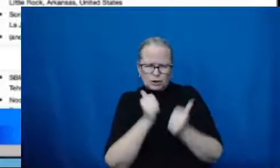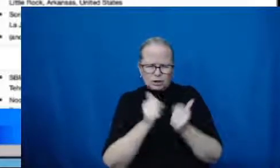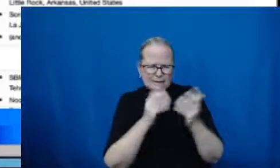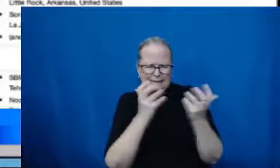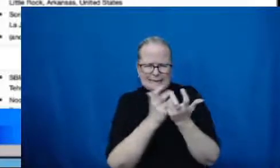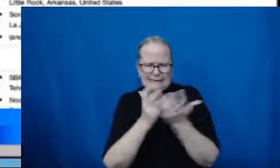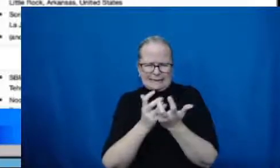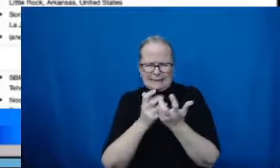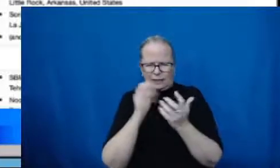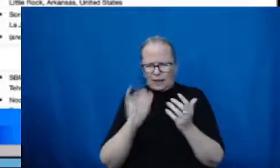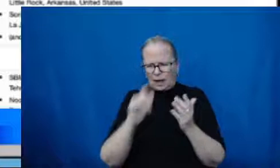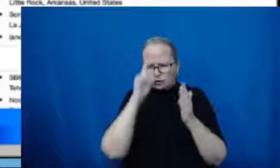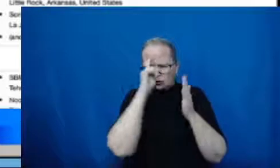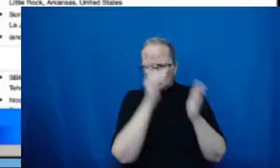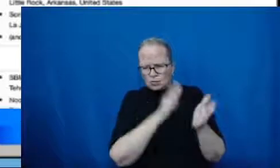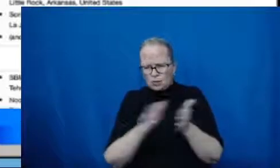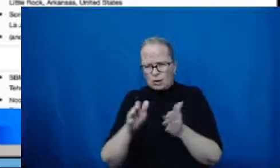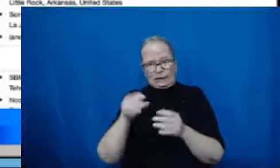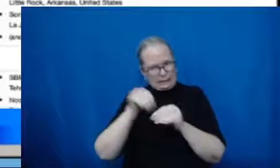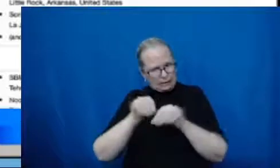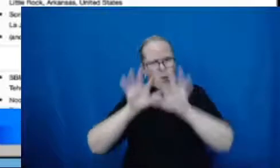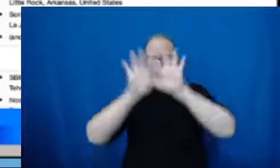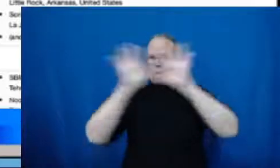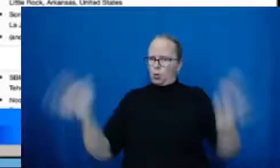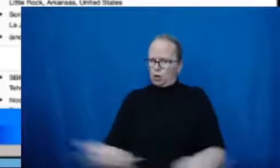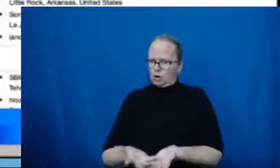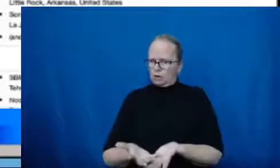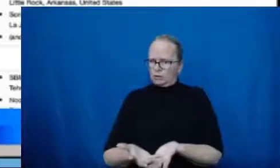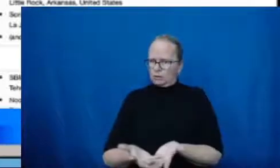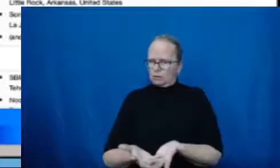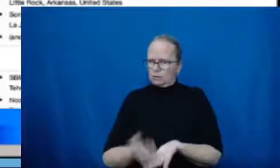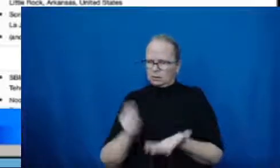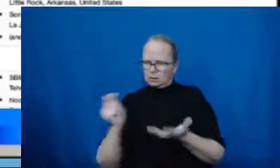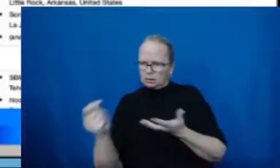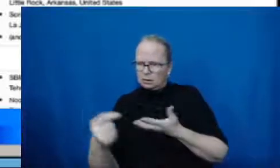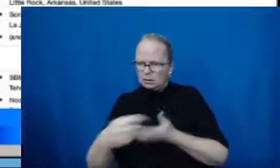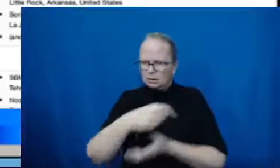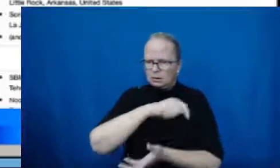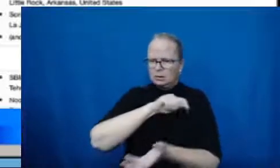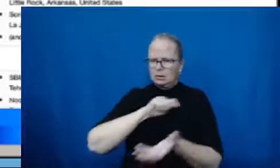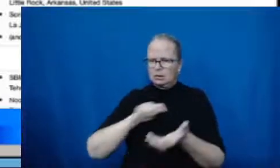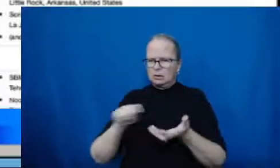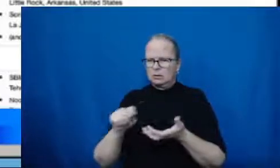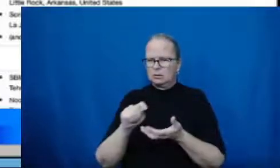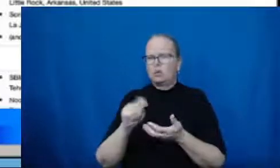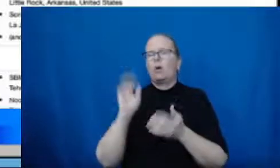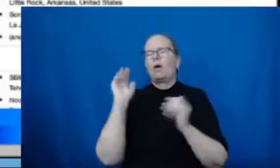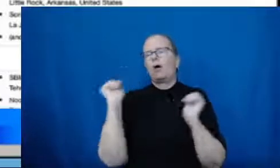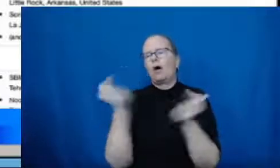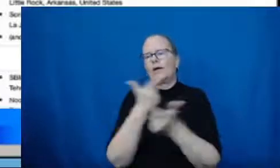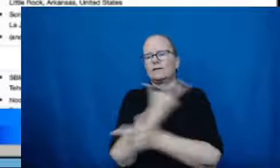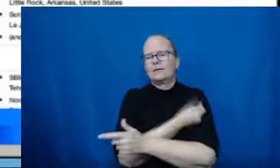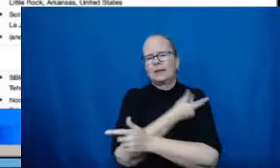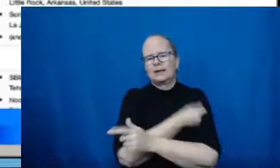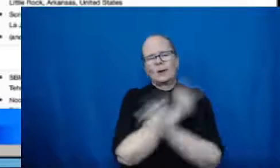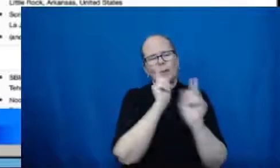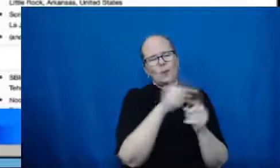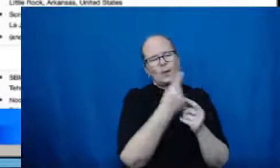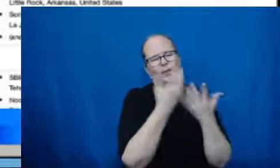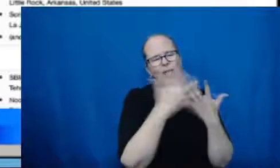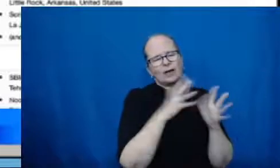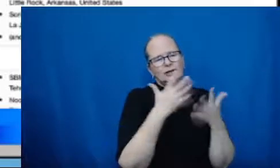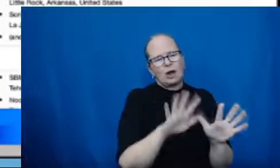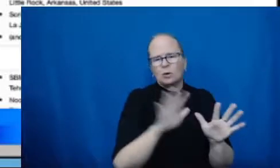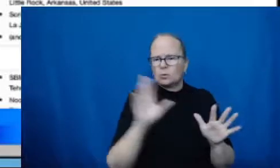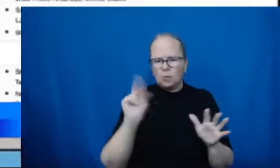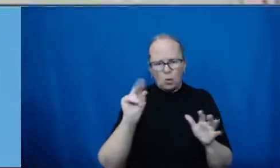this vaccine as the only strategy box. Definitely, there's lots of work being done worldwide. But